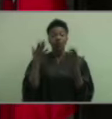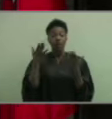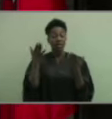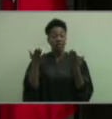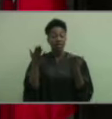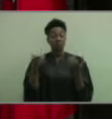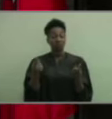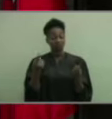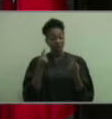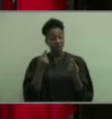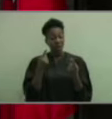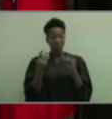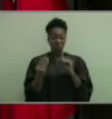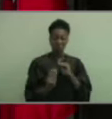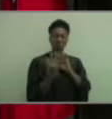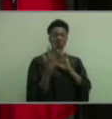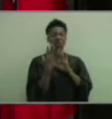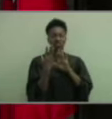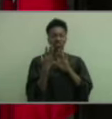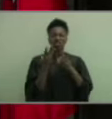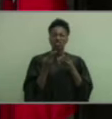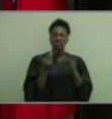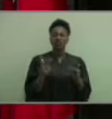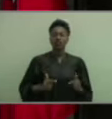creative approaches to solve life's hurdles.